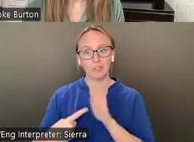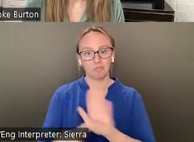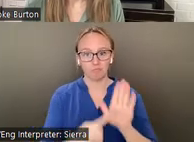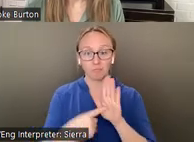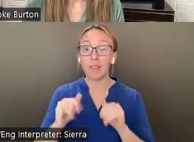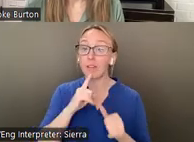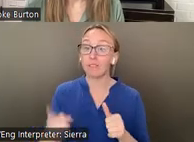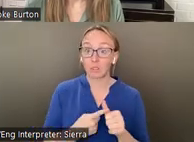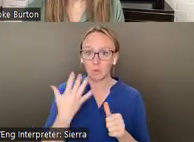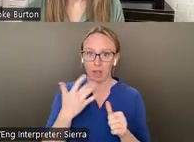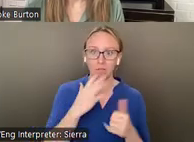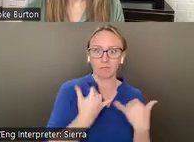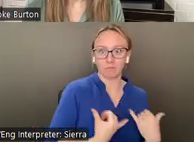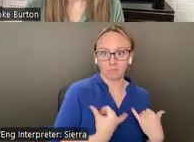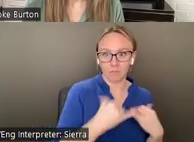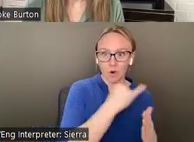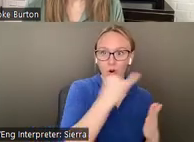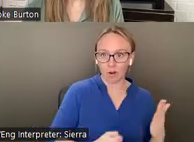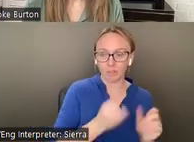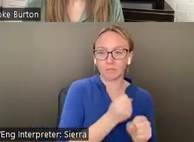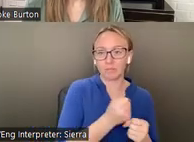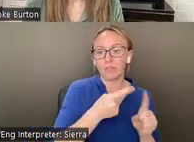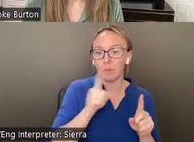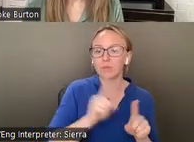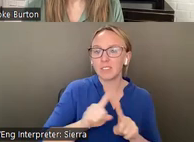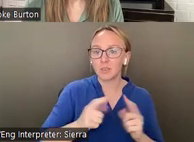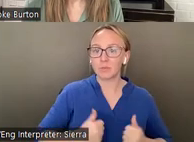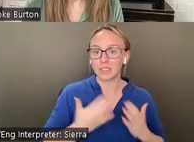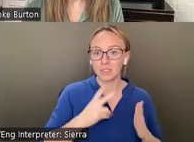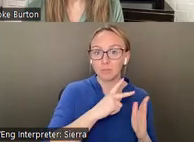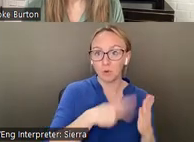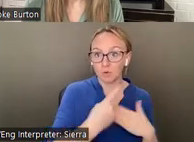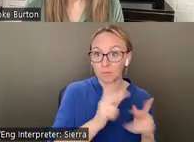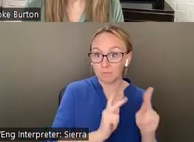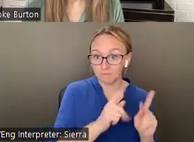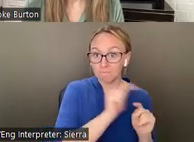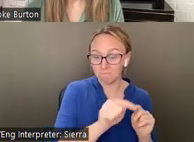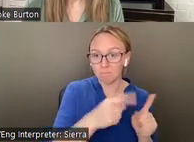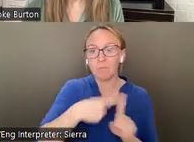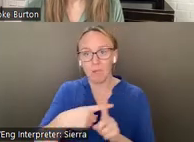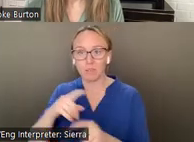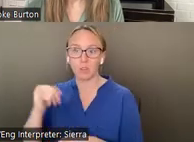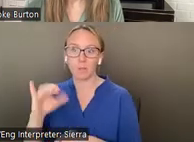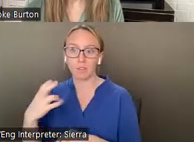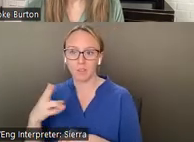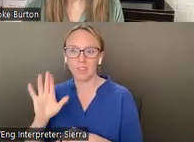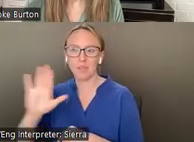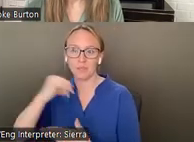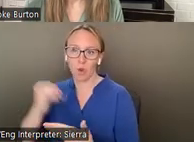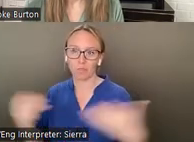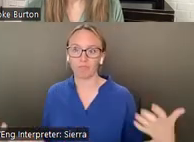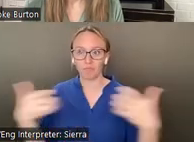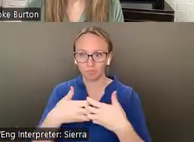contemporary artworks created by participants in our residency program with original artworks by James Castle. Through these pairings,